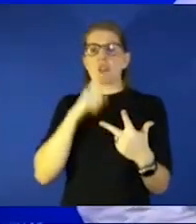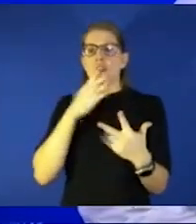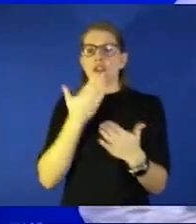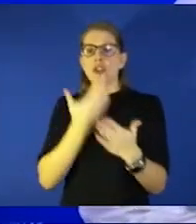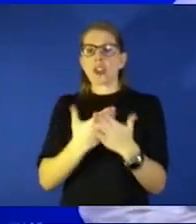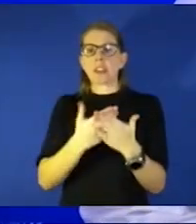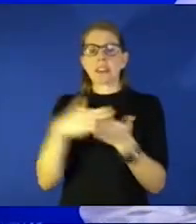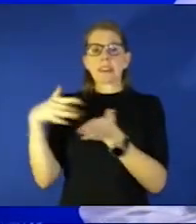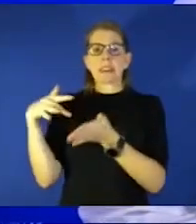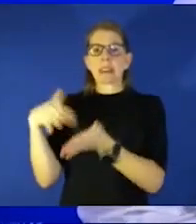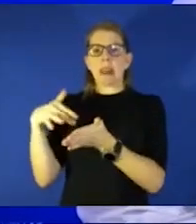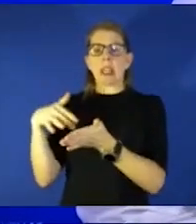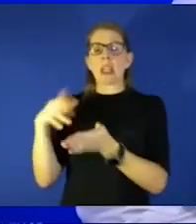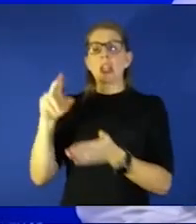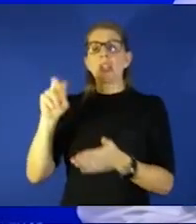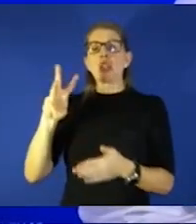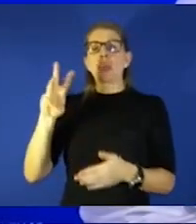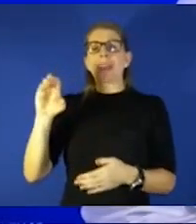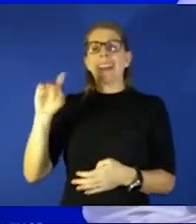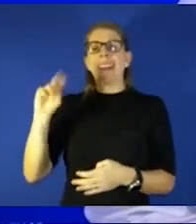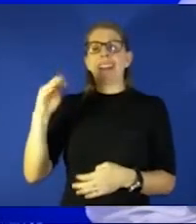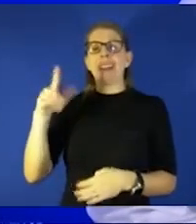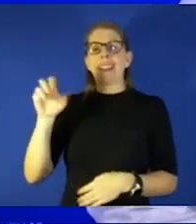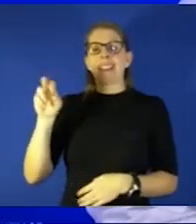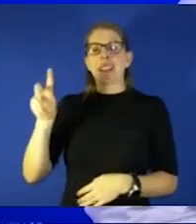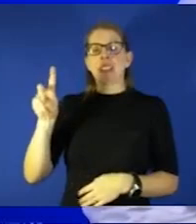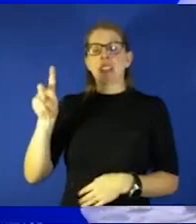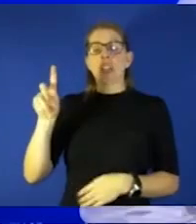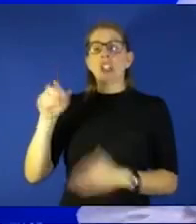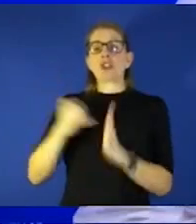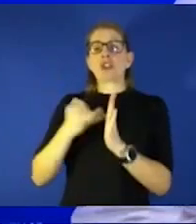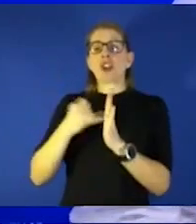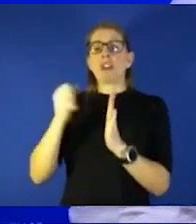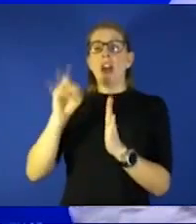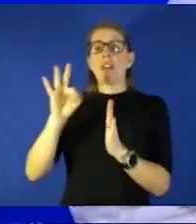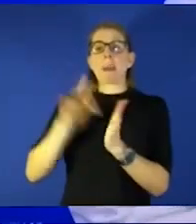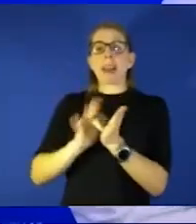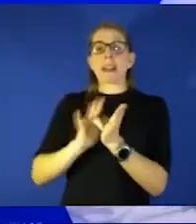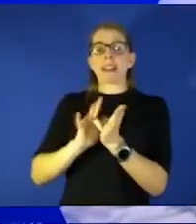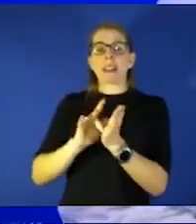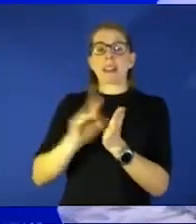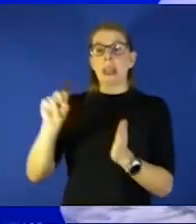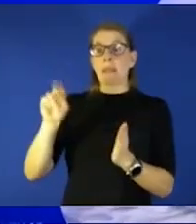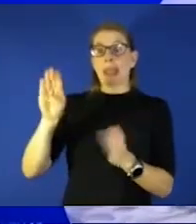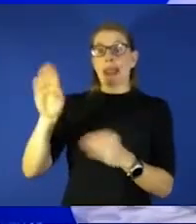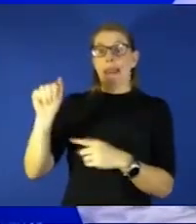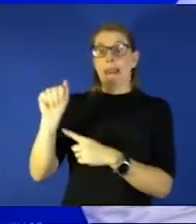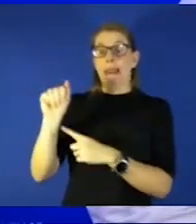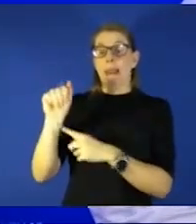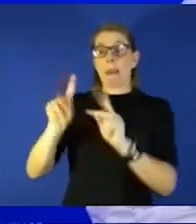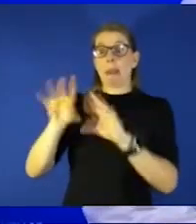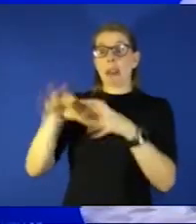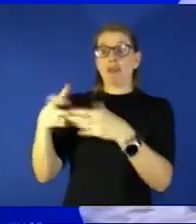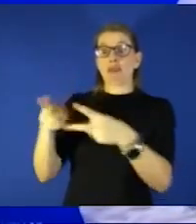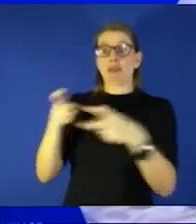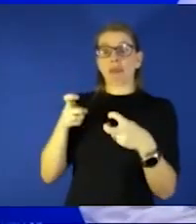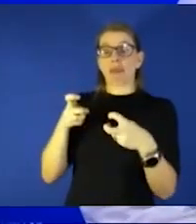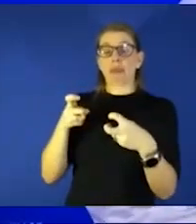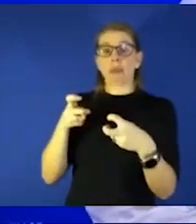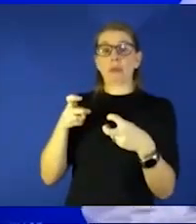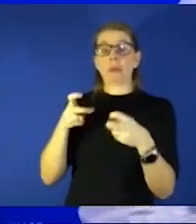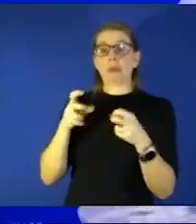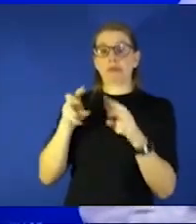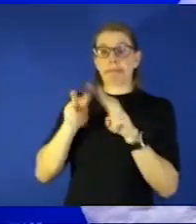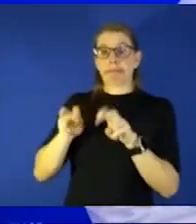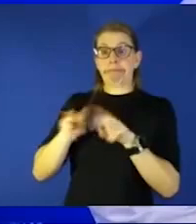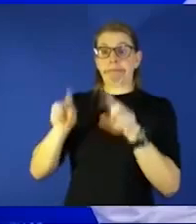journal of medicine taken from that nba population so they have a lot of resources they were able to do a lot of testing